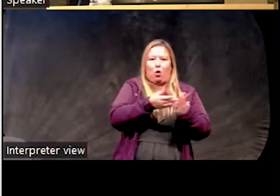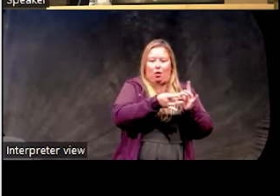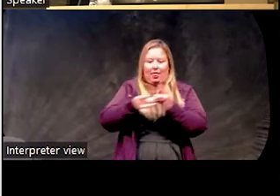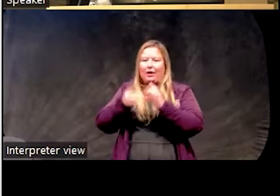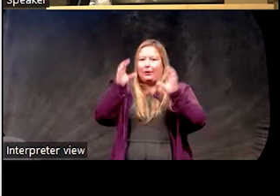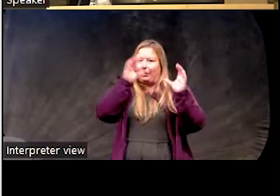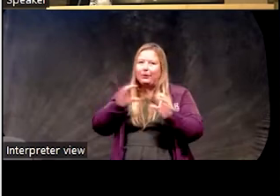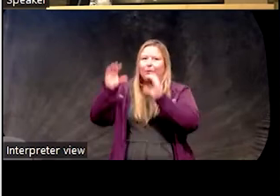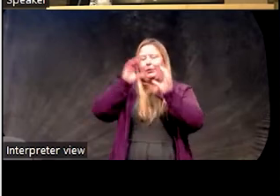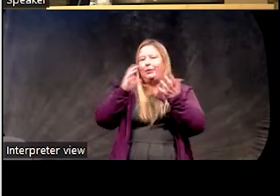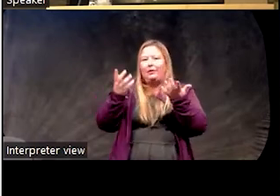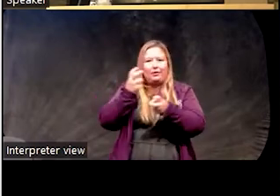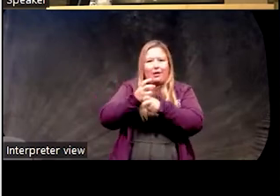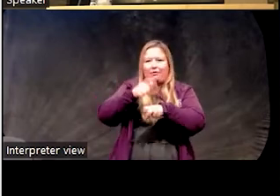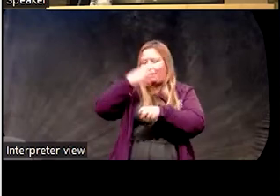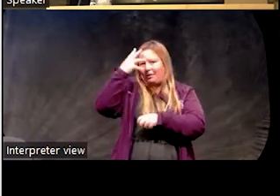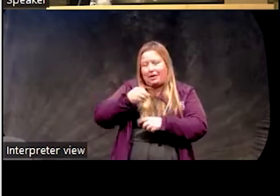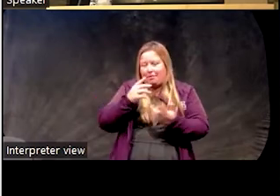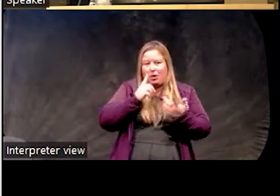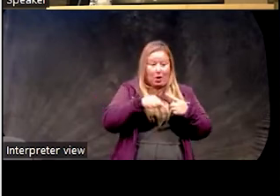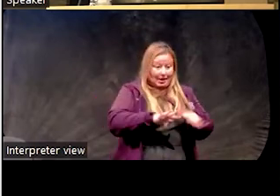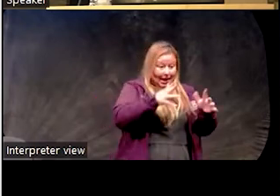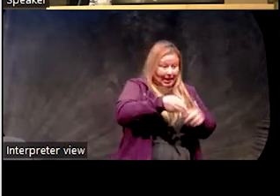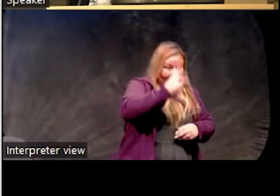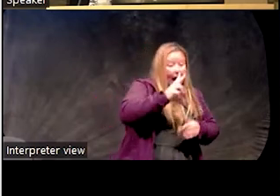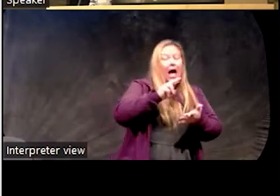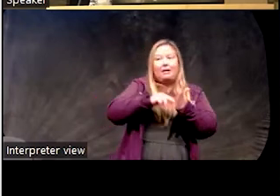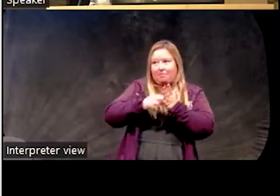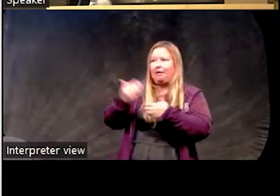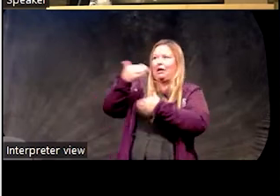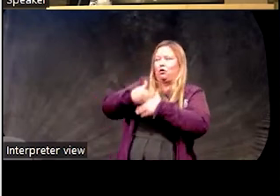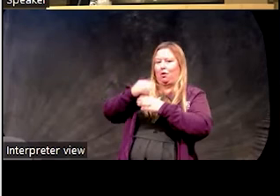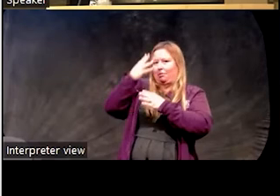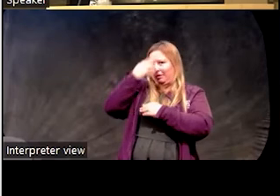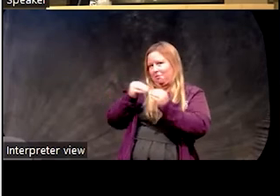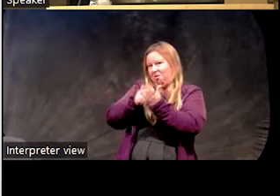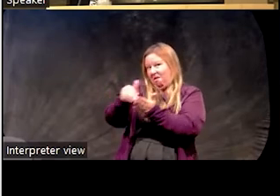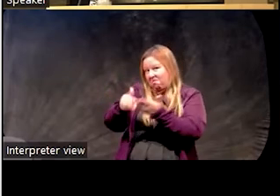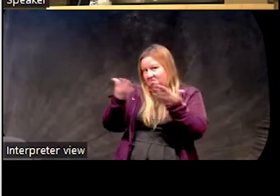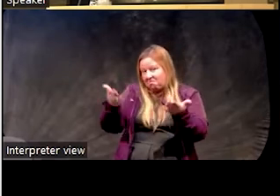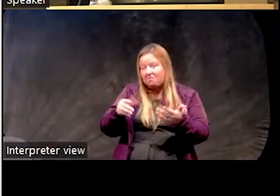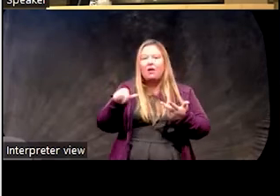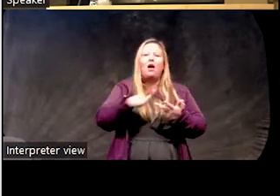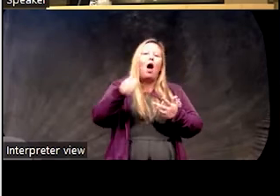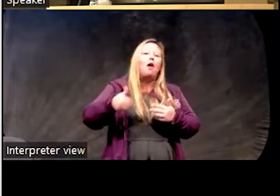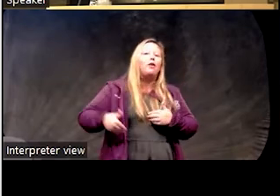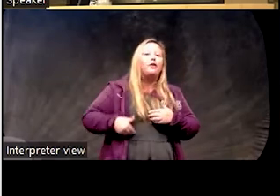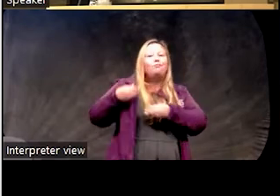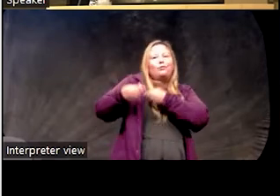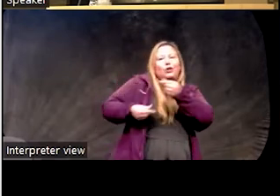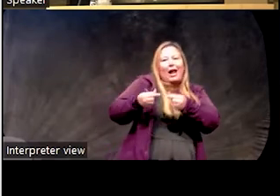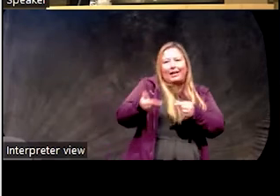or more episodes of trouble sleeping just at times of higher anxiety. Other predisposing factors are